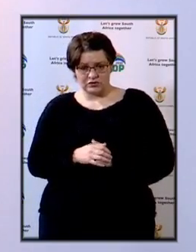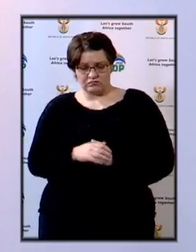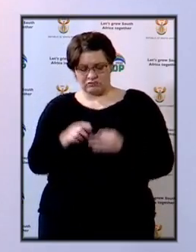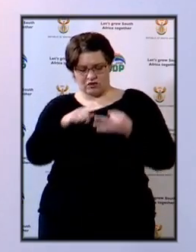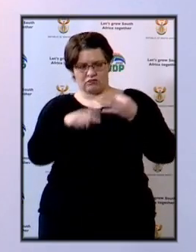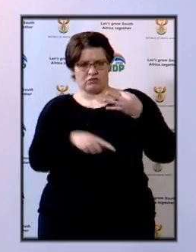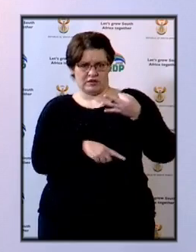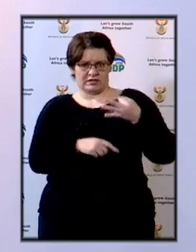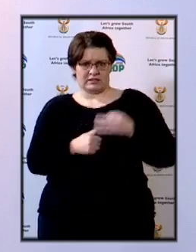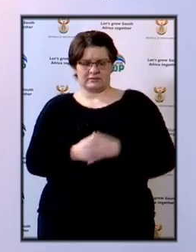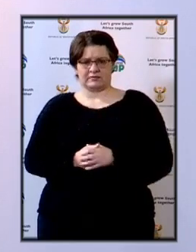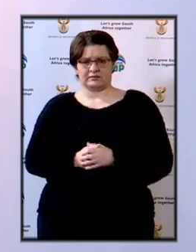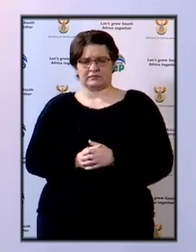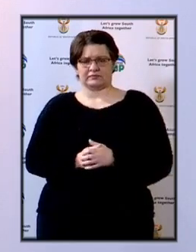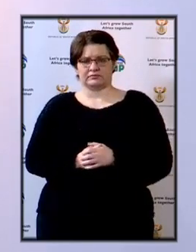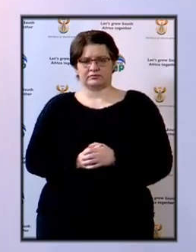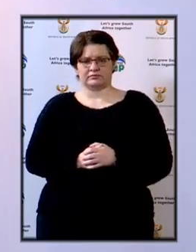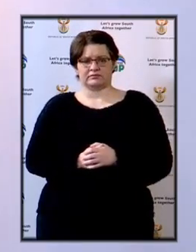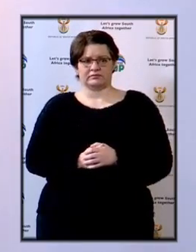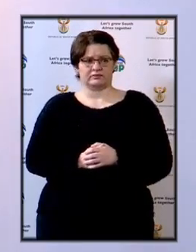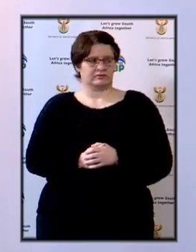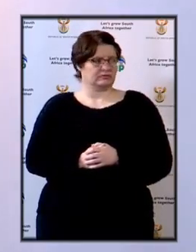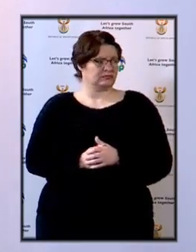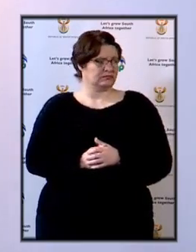Those are the three questions for now, Chair.